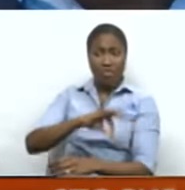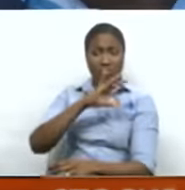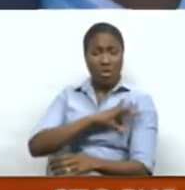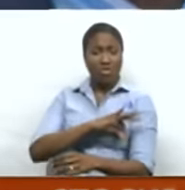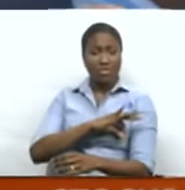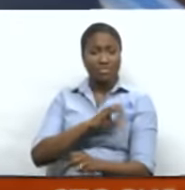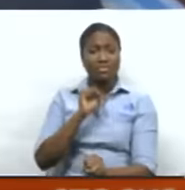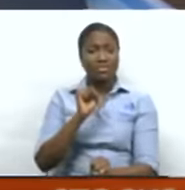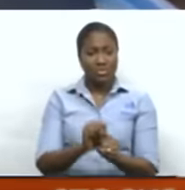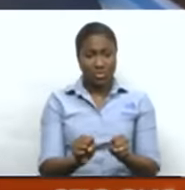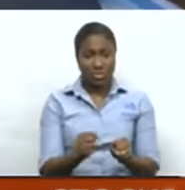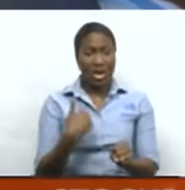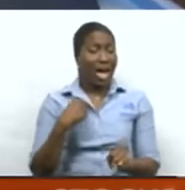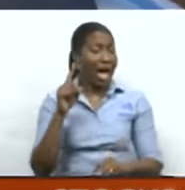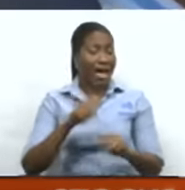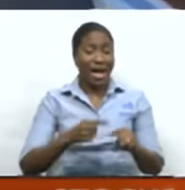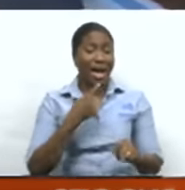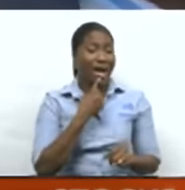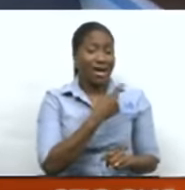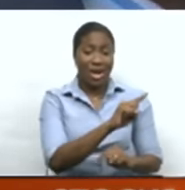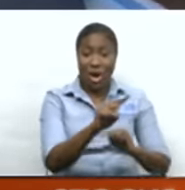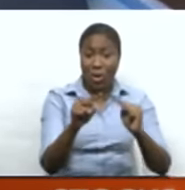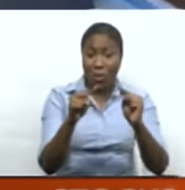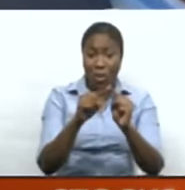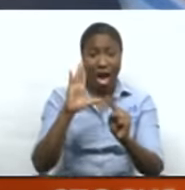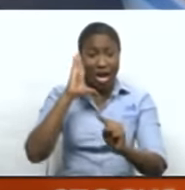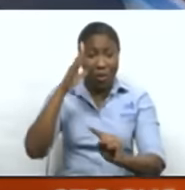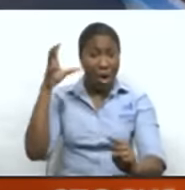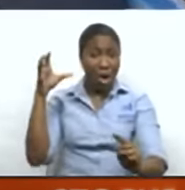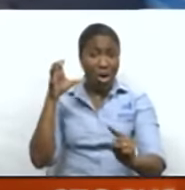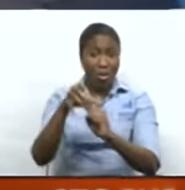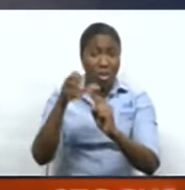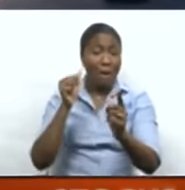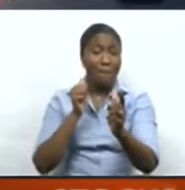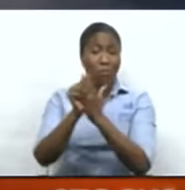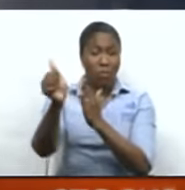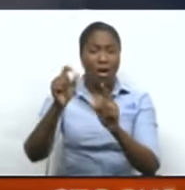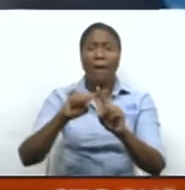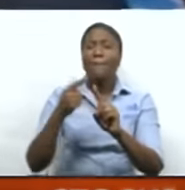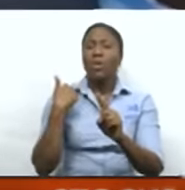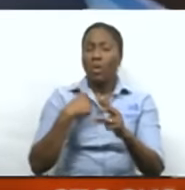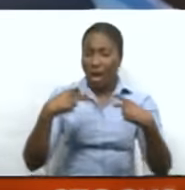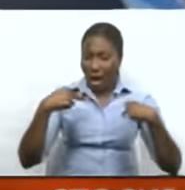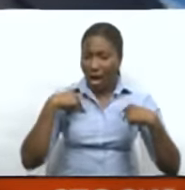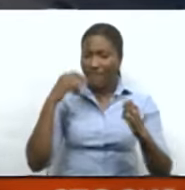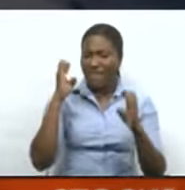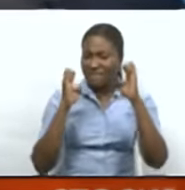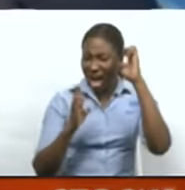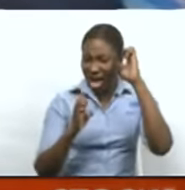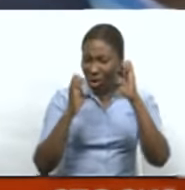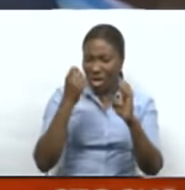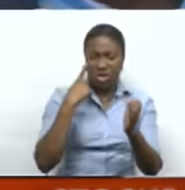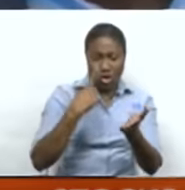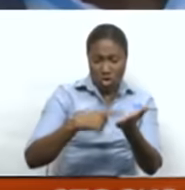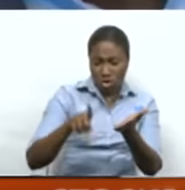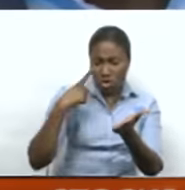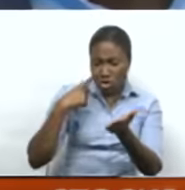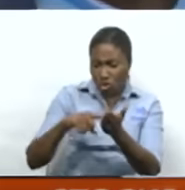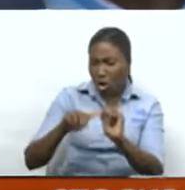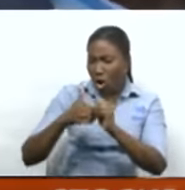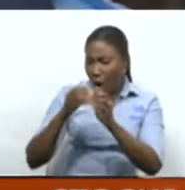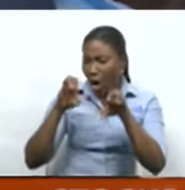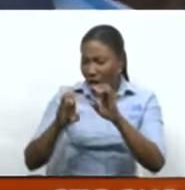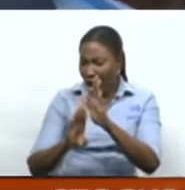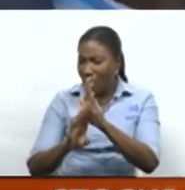thing, I can't say, but I do know that we have our evaluation process that we go through annually. And I do know that I'm encouraged by the